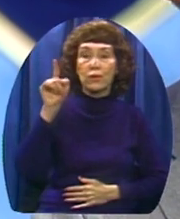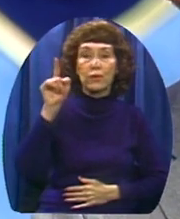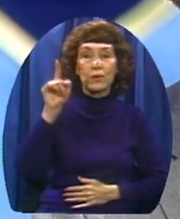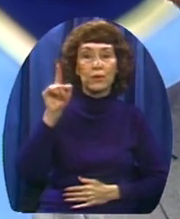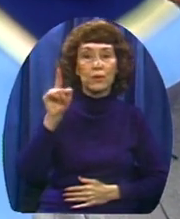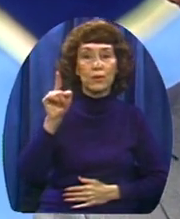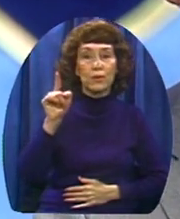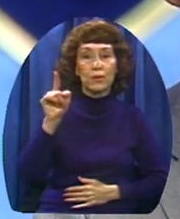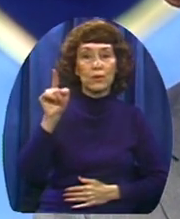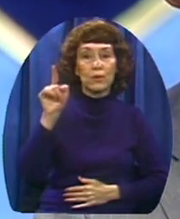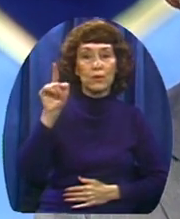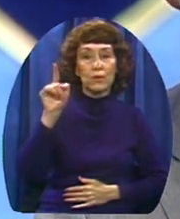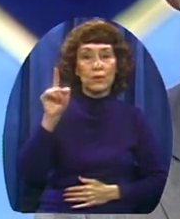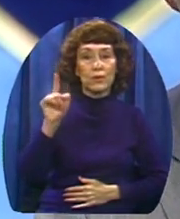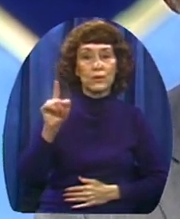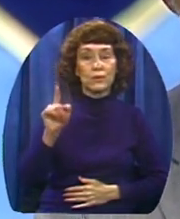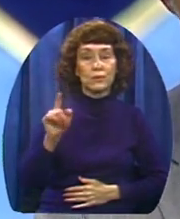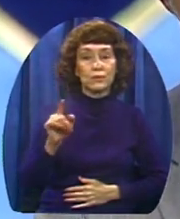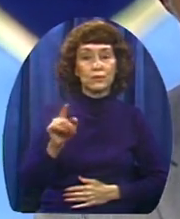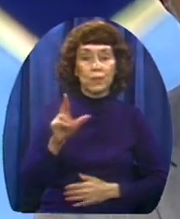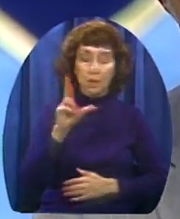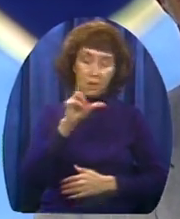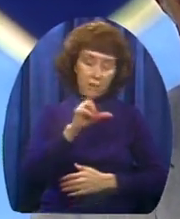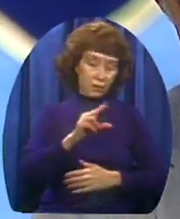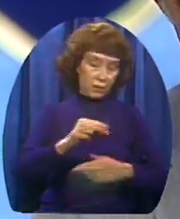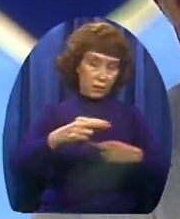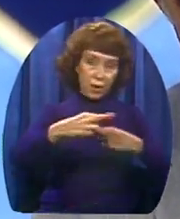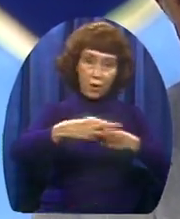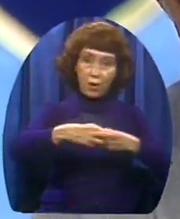There's no room